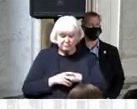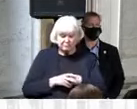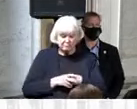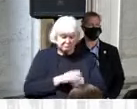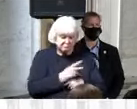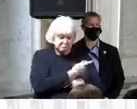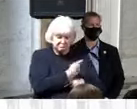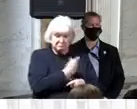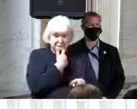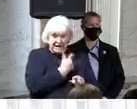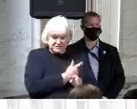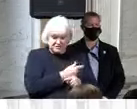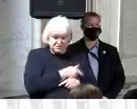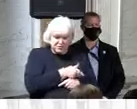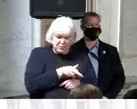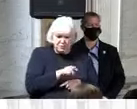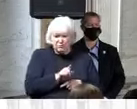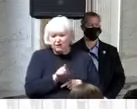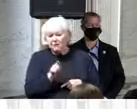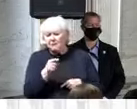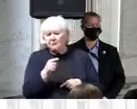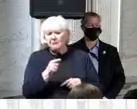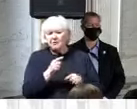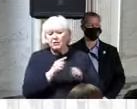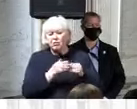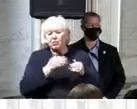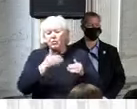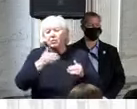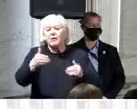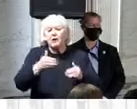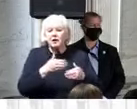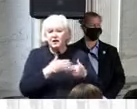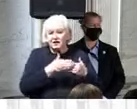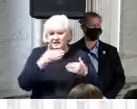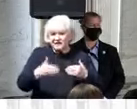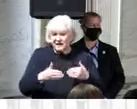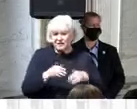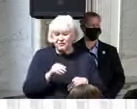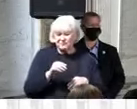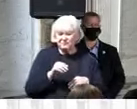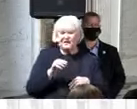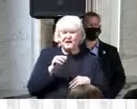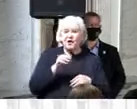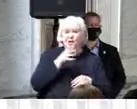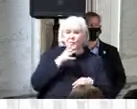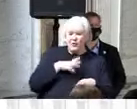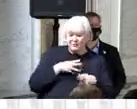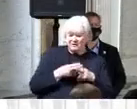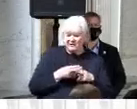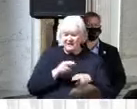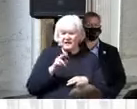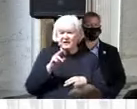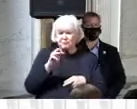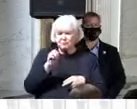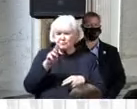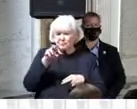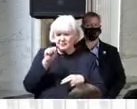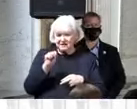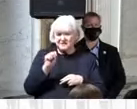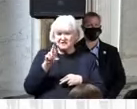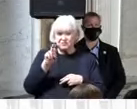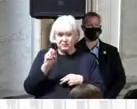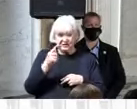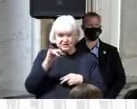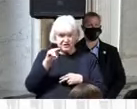down just a couple of feet to the home of mrs regina shelton mrs shelton